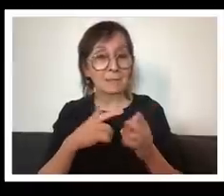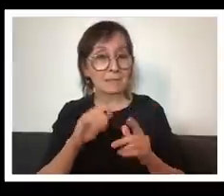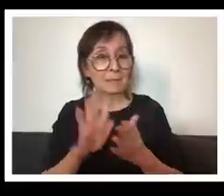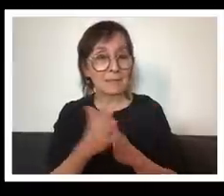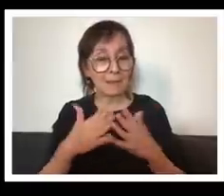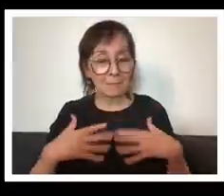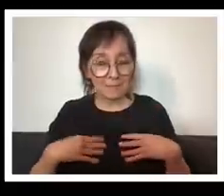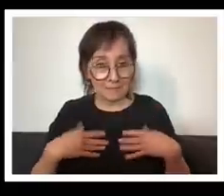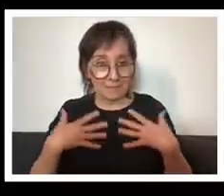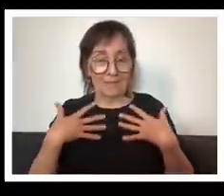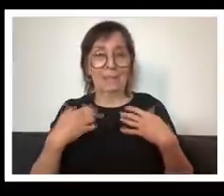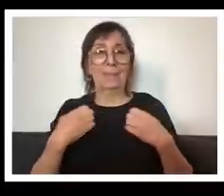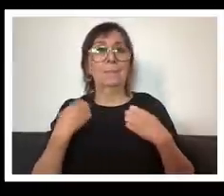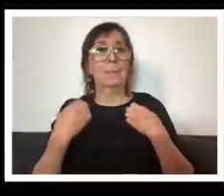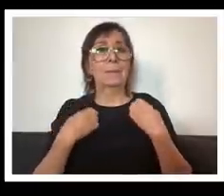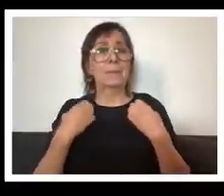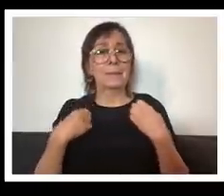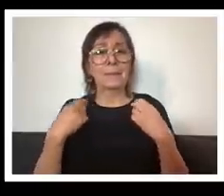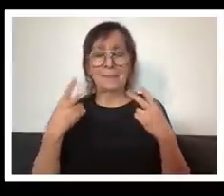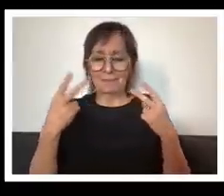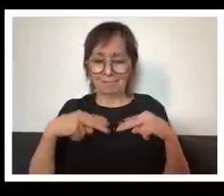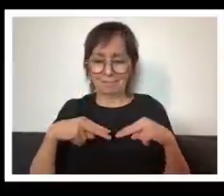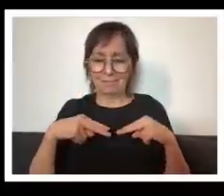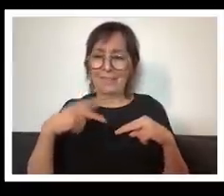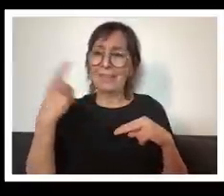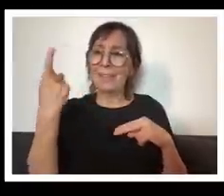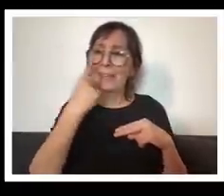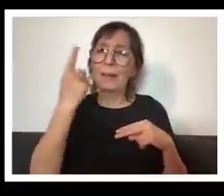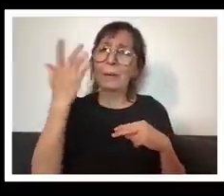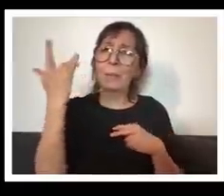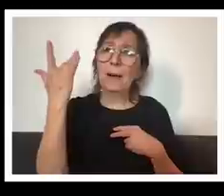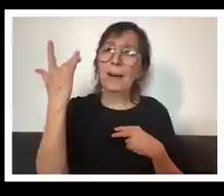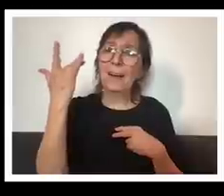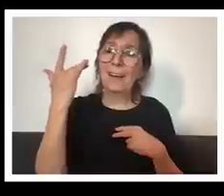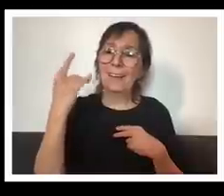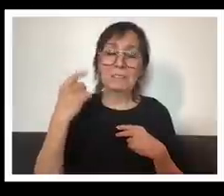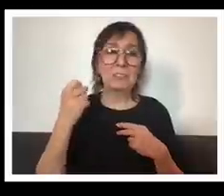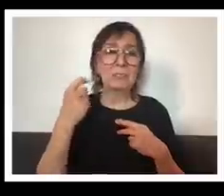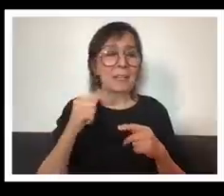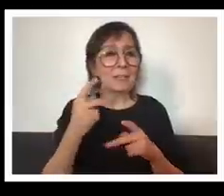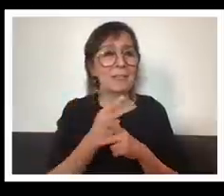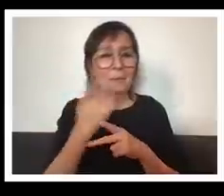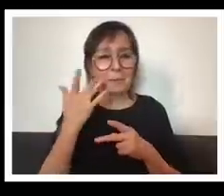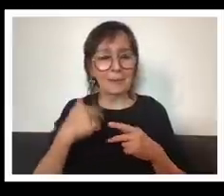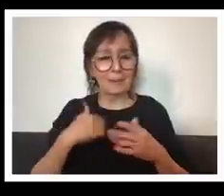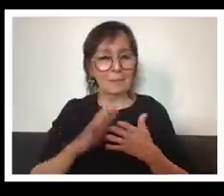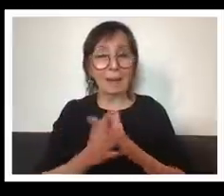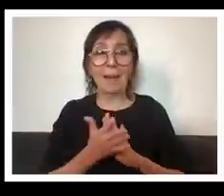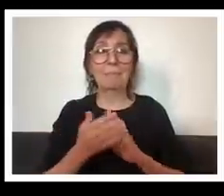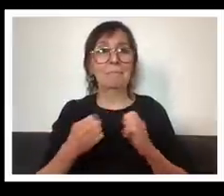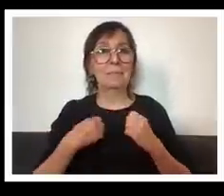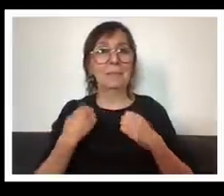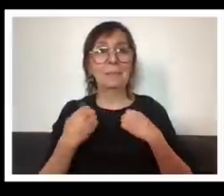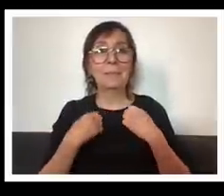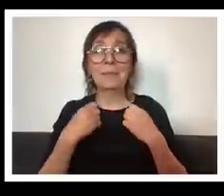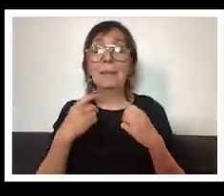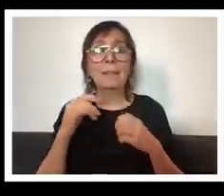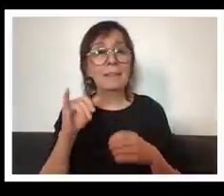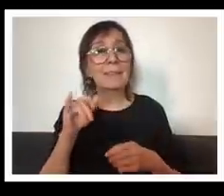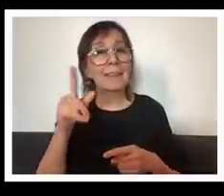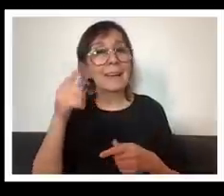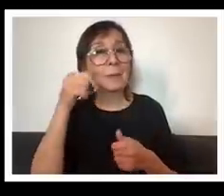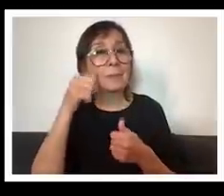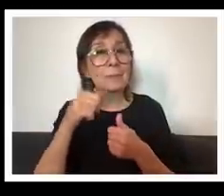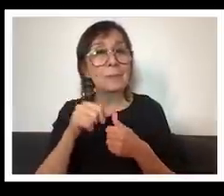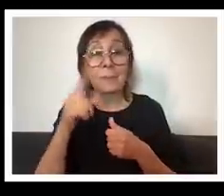i've been trying to figure out kind of why that is um and and i and i then i remember this time